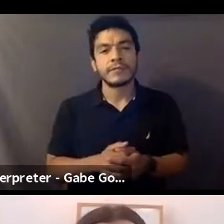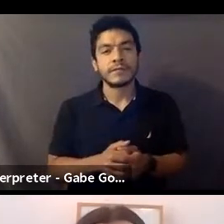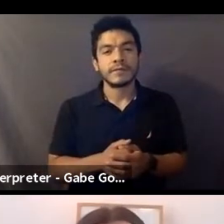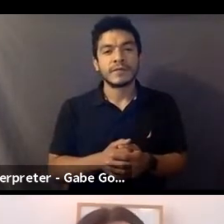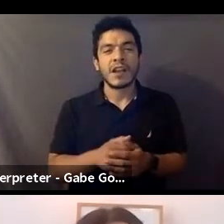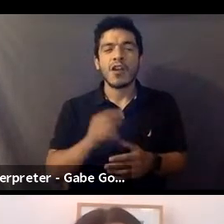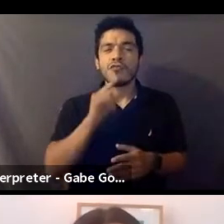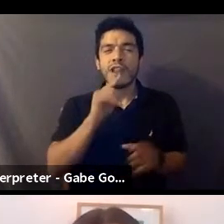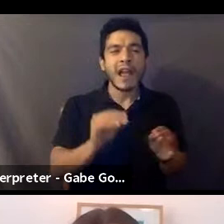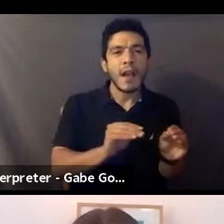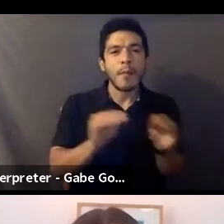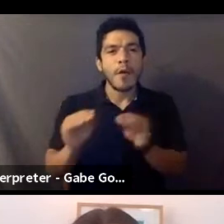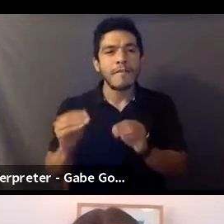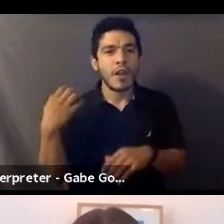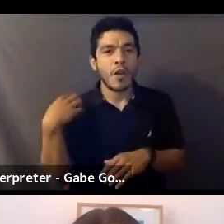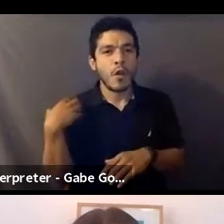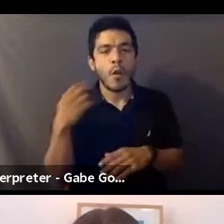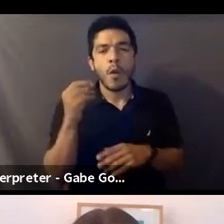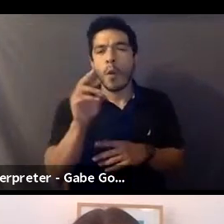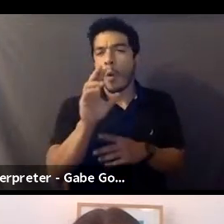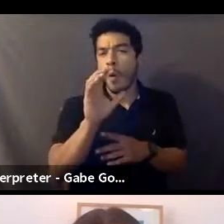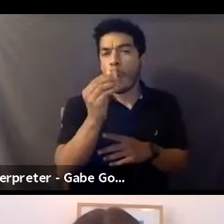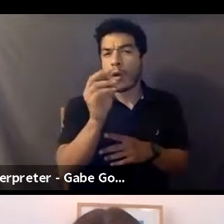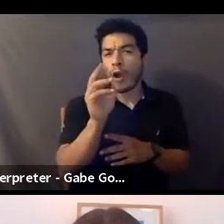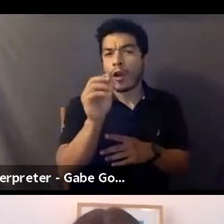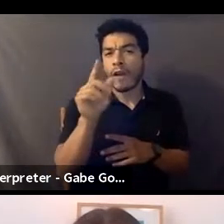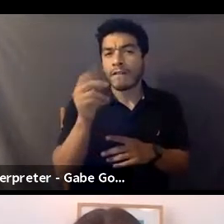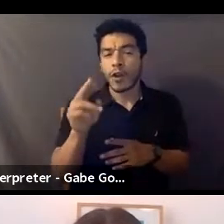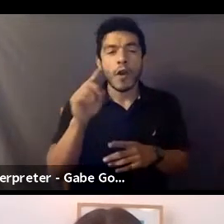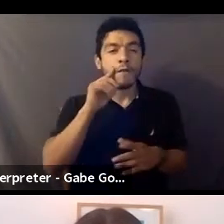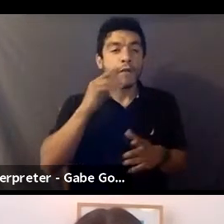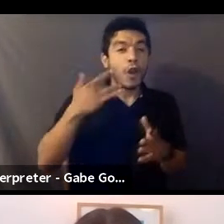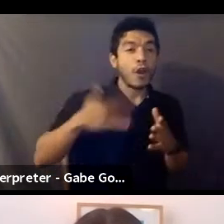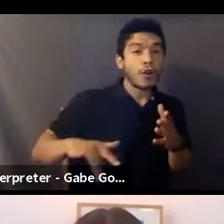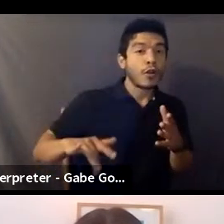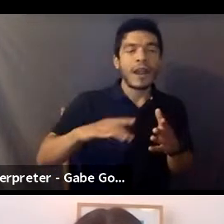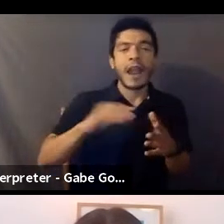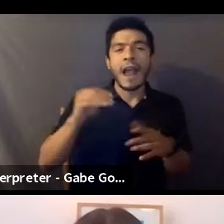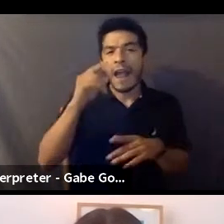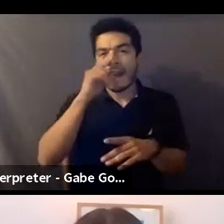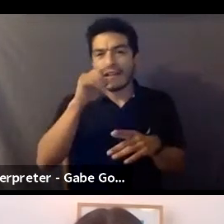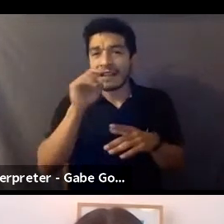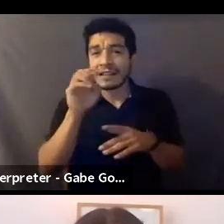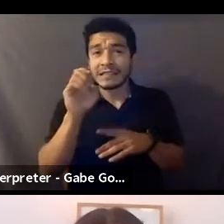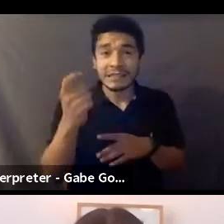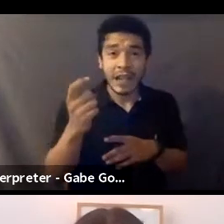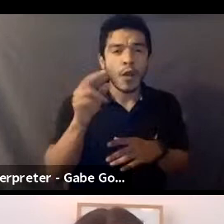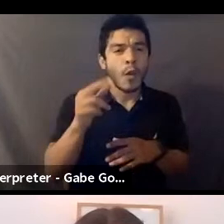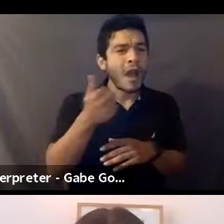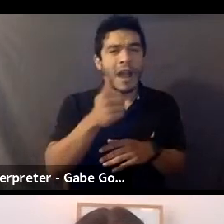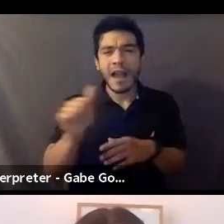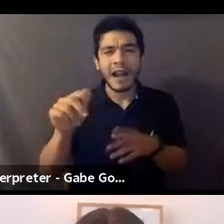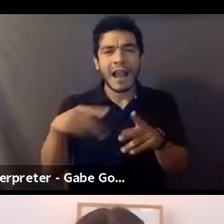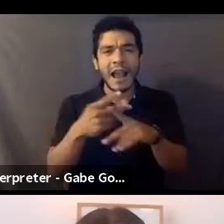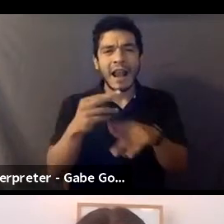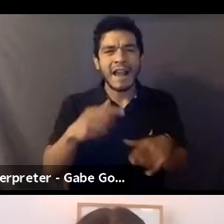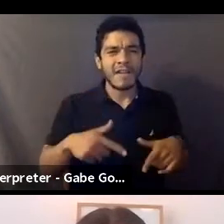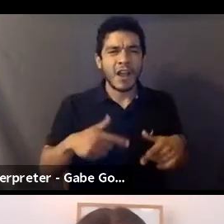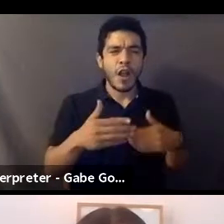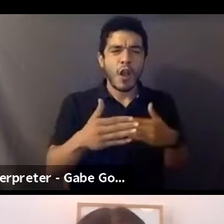movement coach and or choreographer in regards to nudity and simulated sex or other intimate scenes. Essentially,